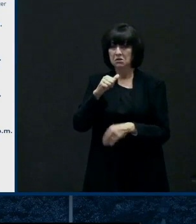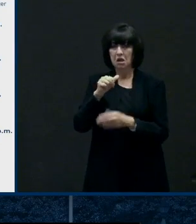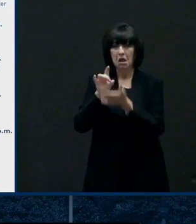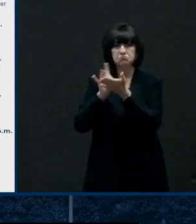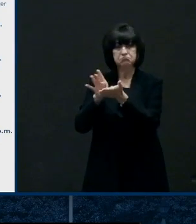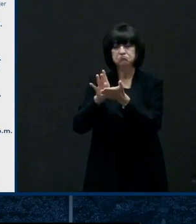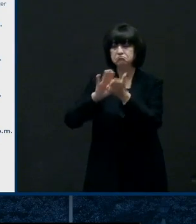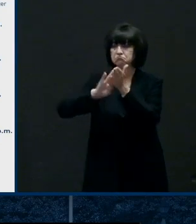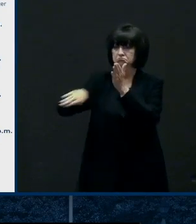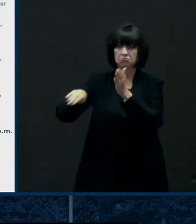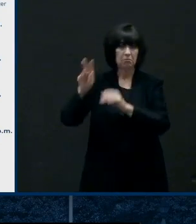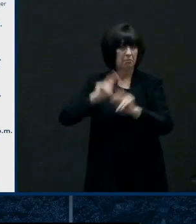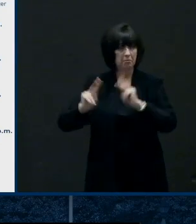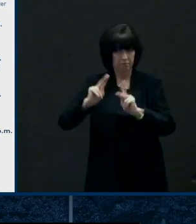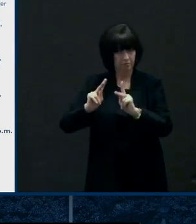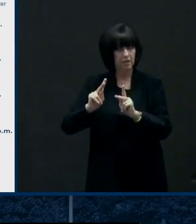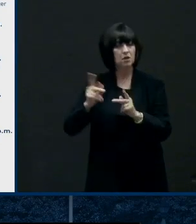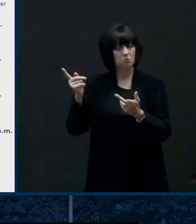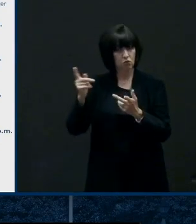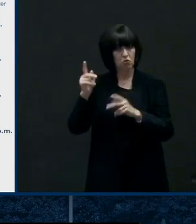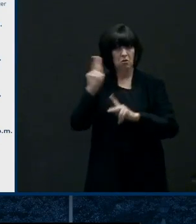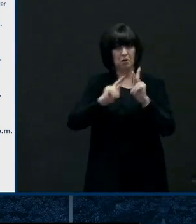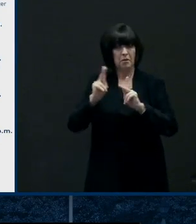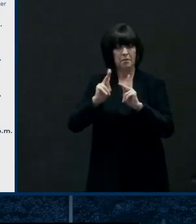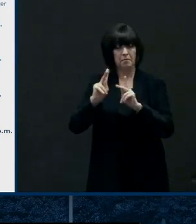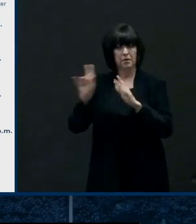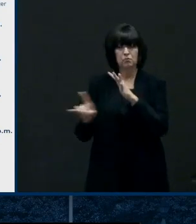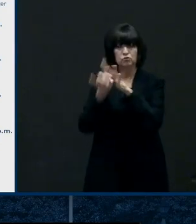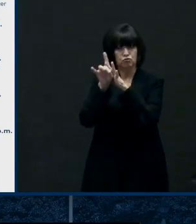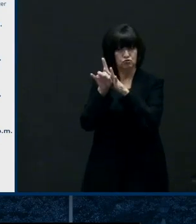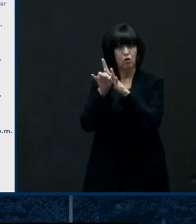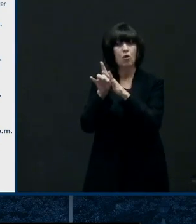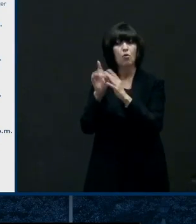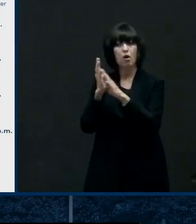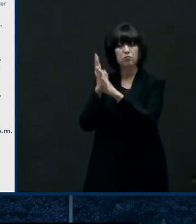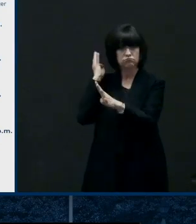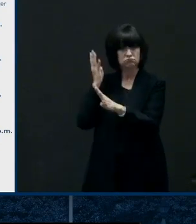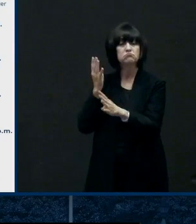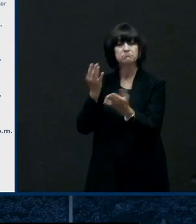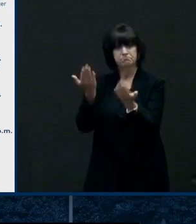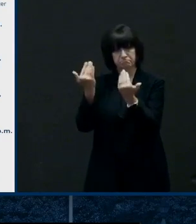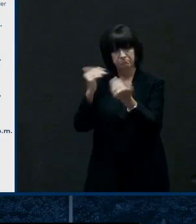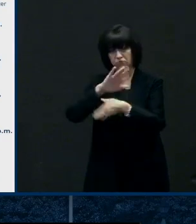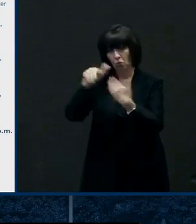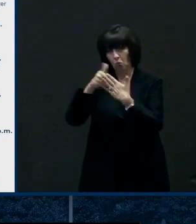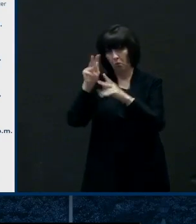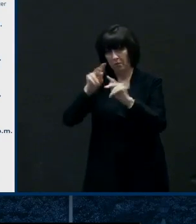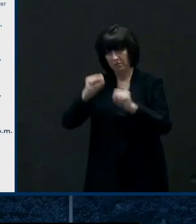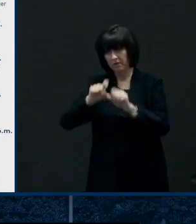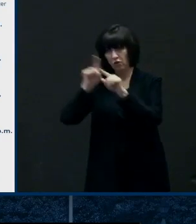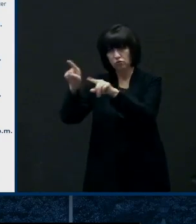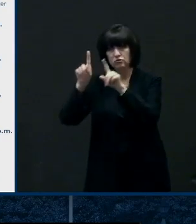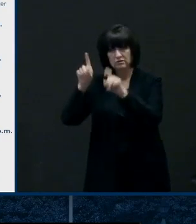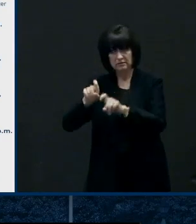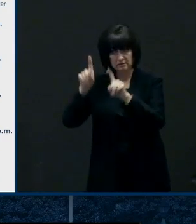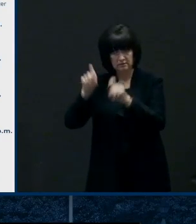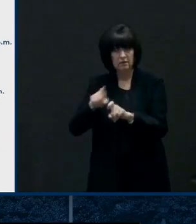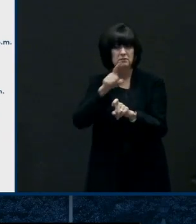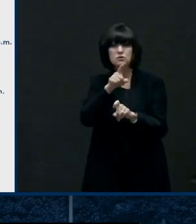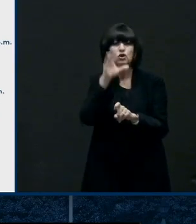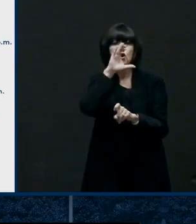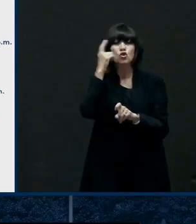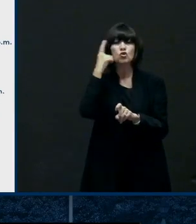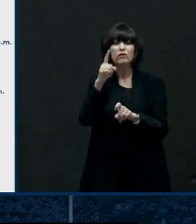accommodate just about everybody that's shown up really since the beginning so uh capacity is good you go to de.gov get tested